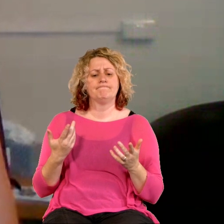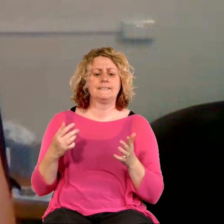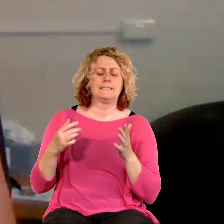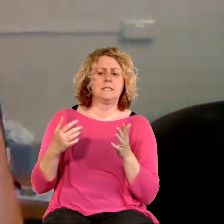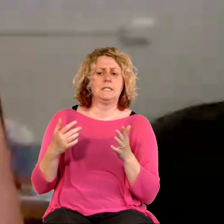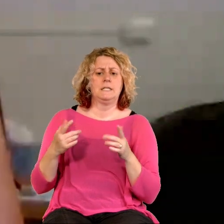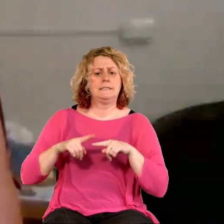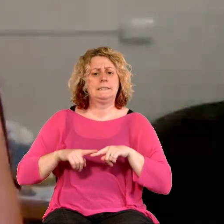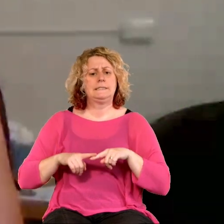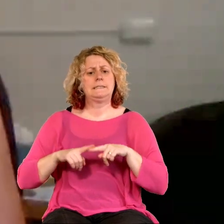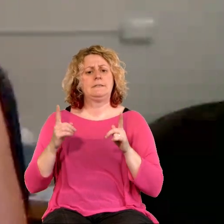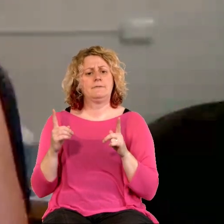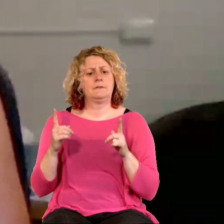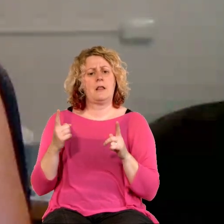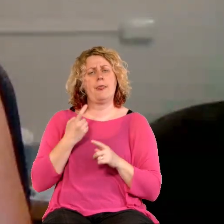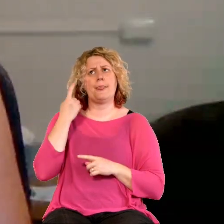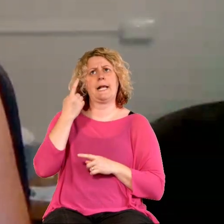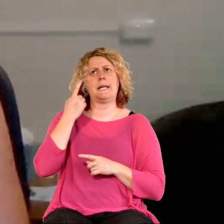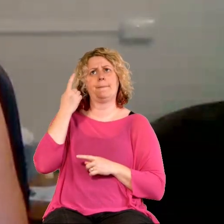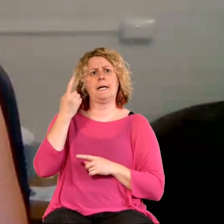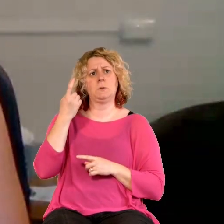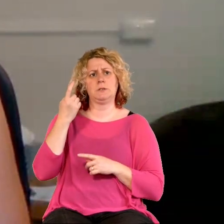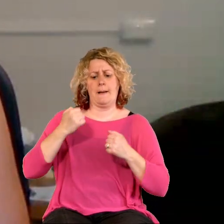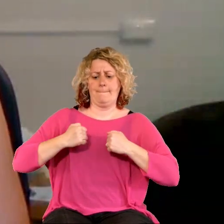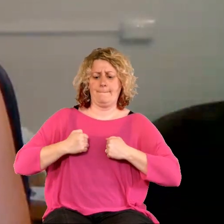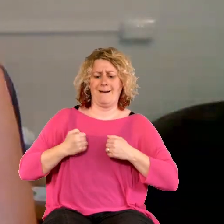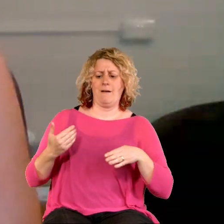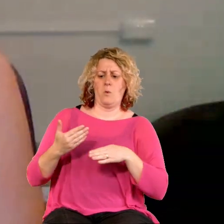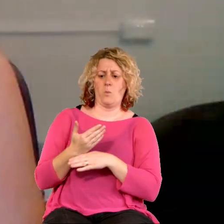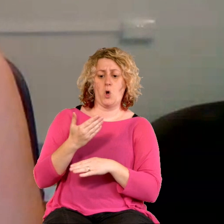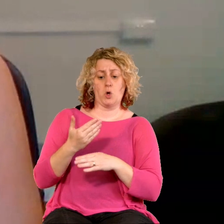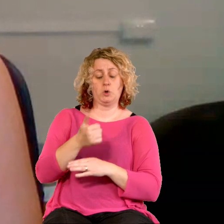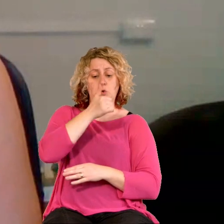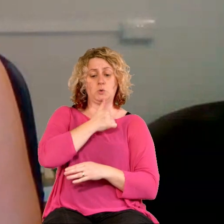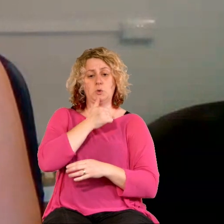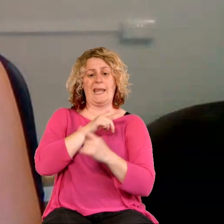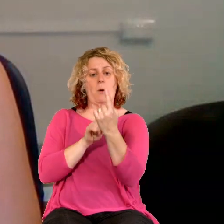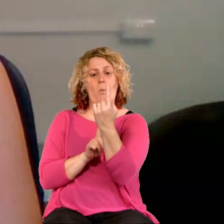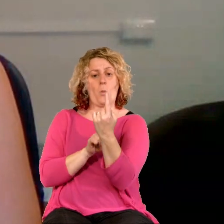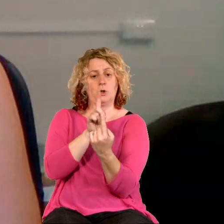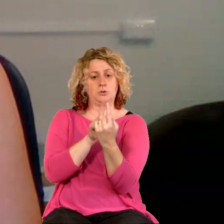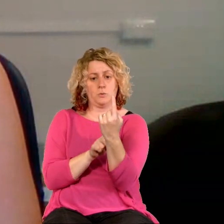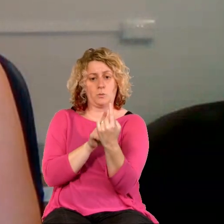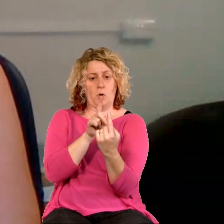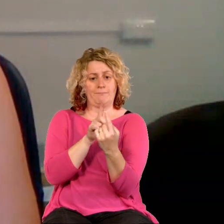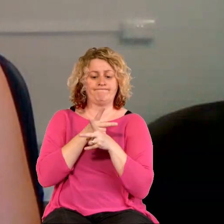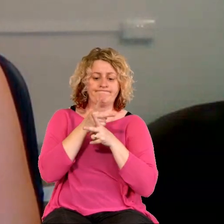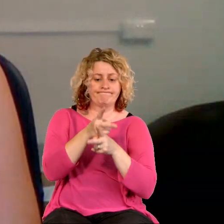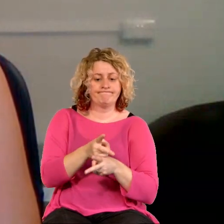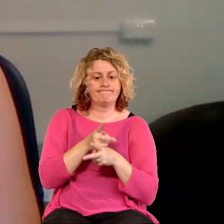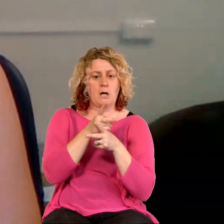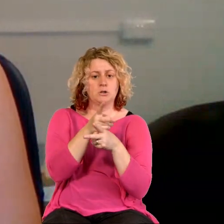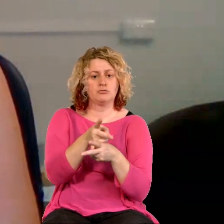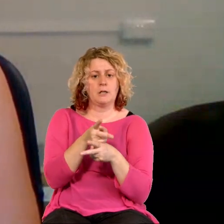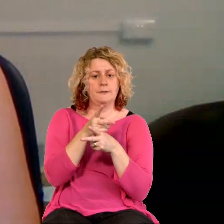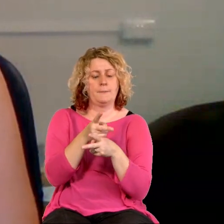thinking about it corporately. My work's mostly one-to-one. And so for a lot of people, even